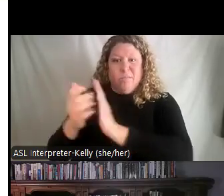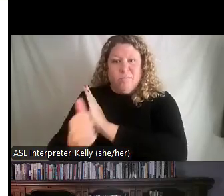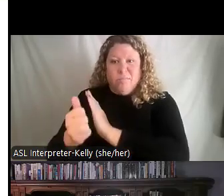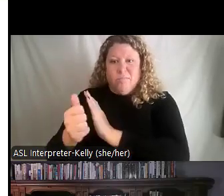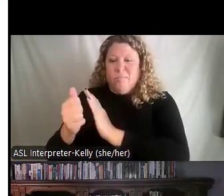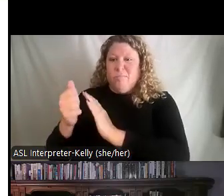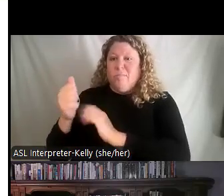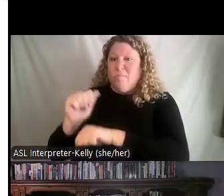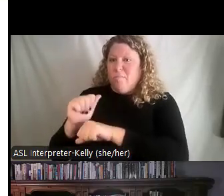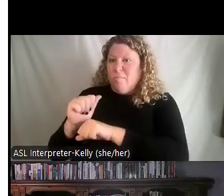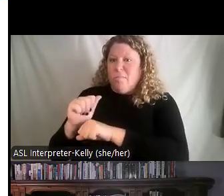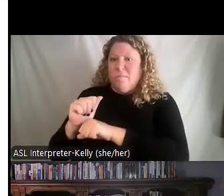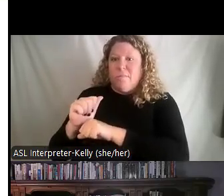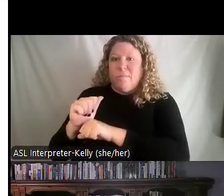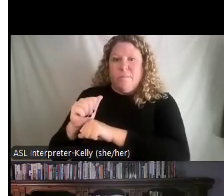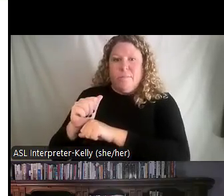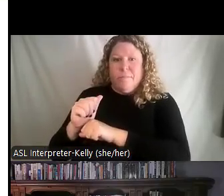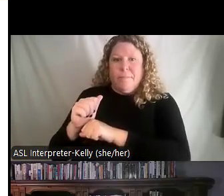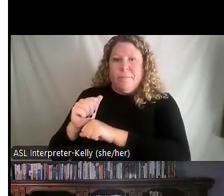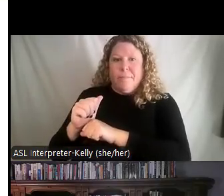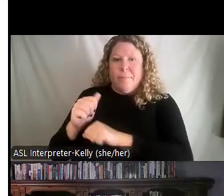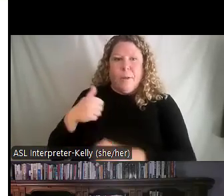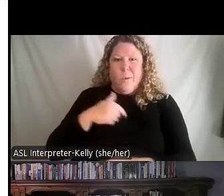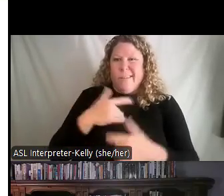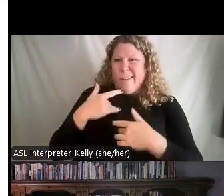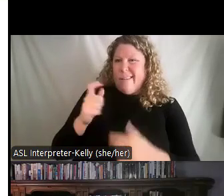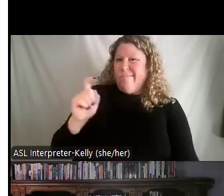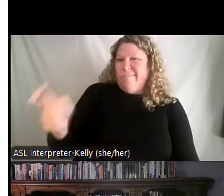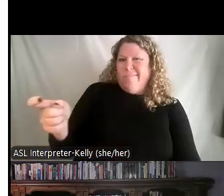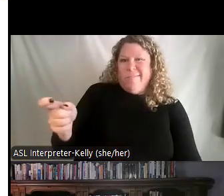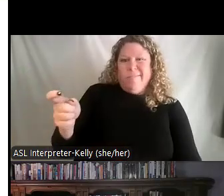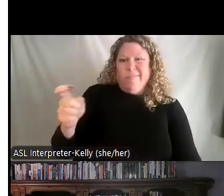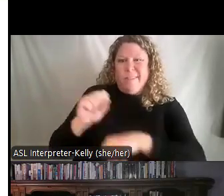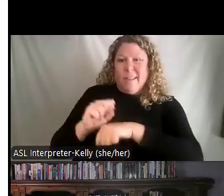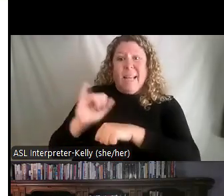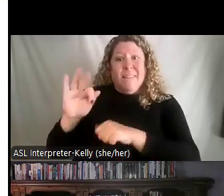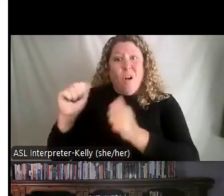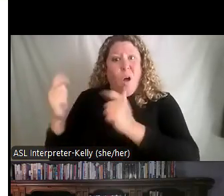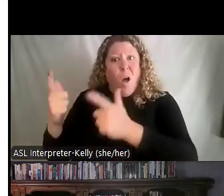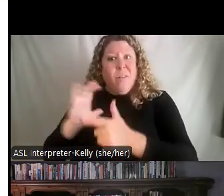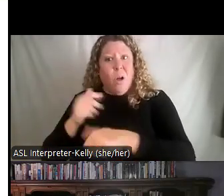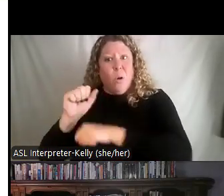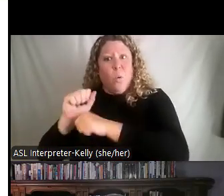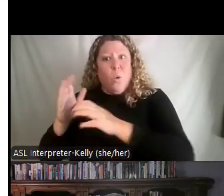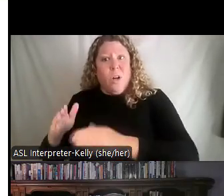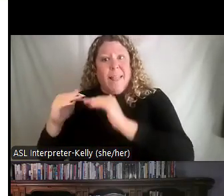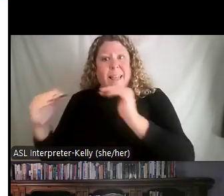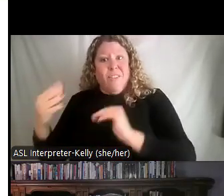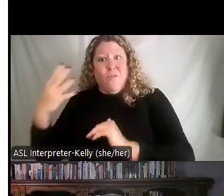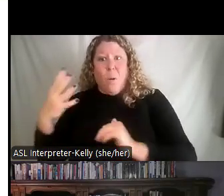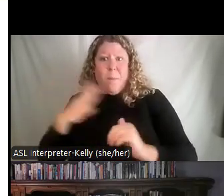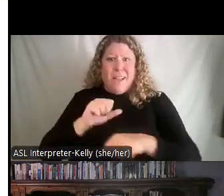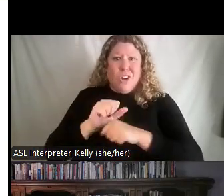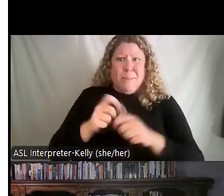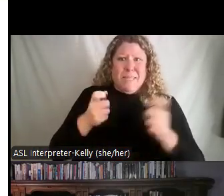And it's known for delegating because really this is the ultimate thing. If we could get all of our people to a level four and we just say, man, your job is going to be so easy.